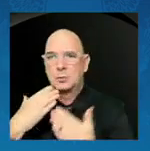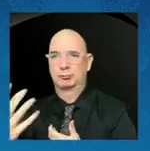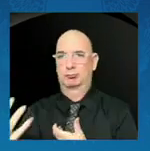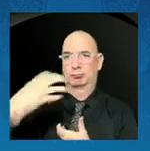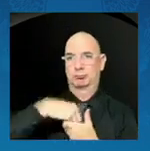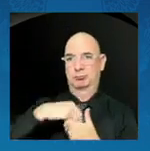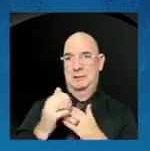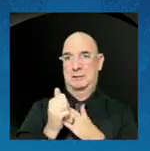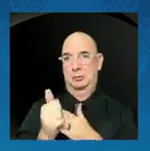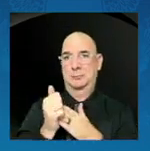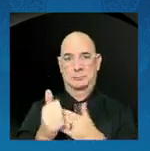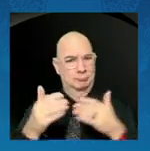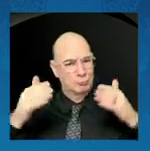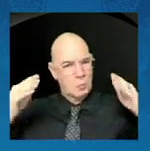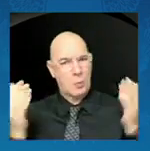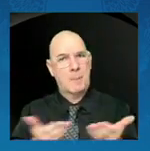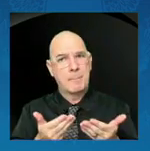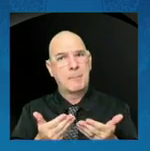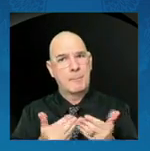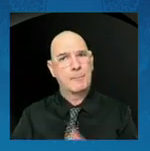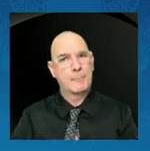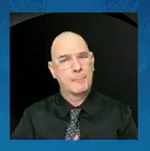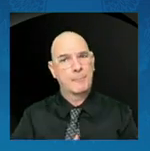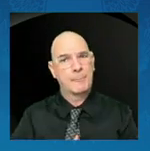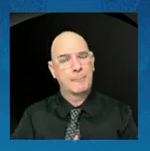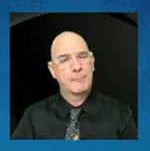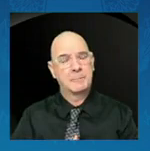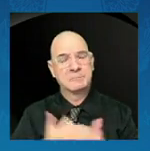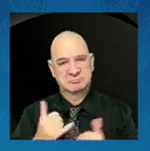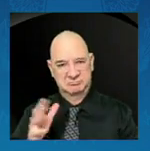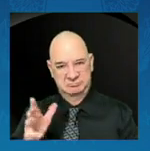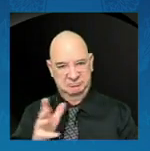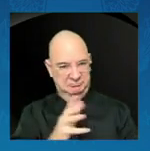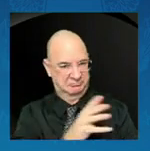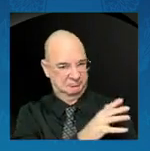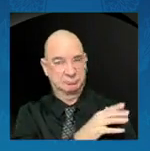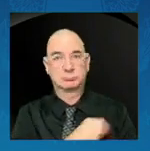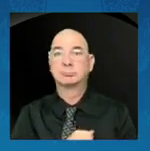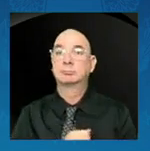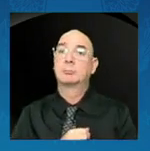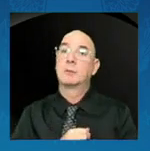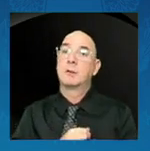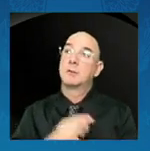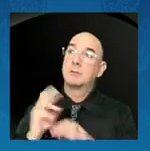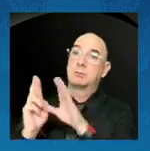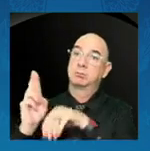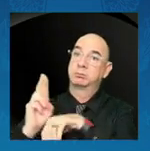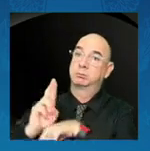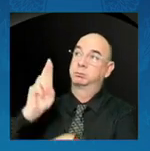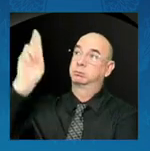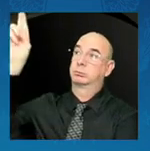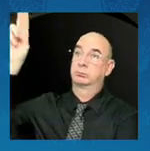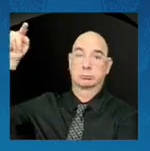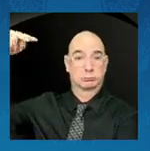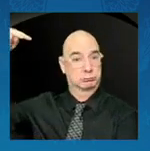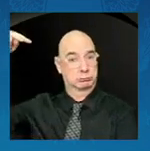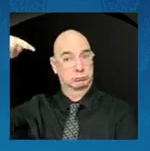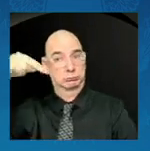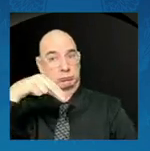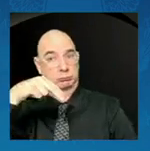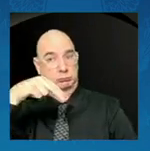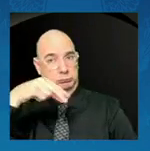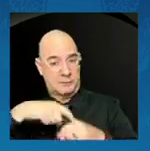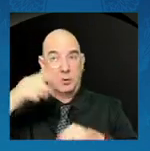Astronauts have said that seeing Earth from space for the first time, like Senator Kelly described,